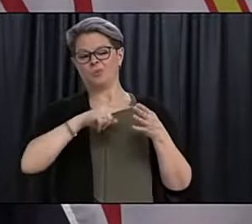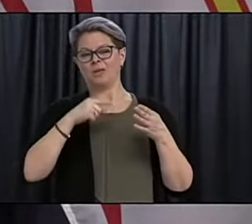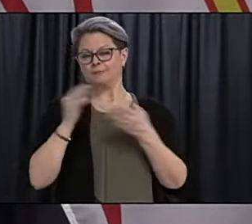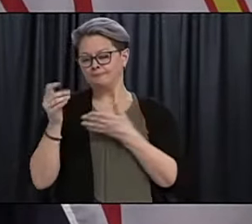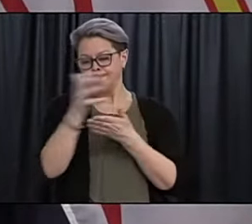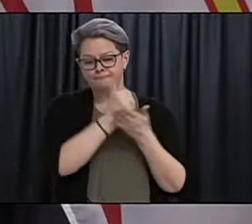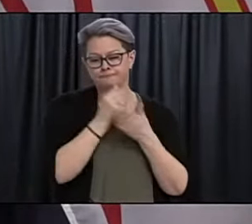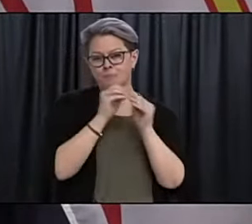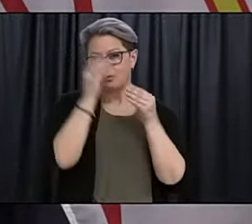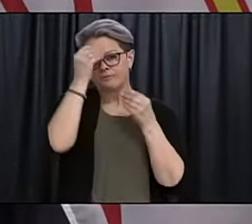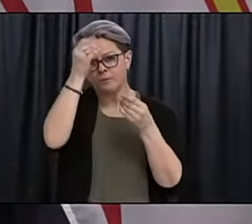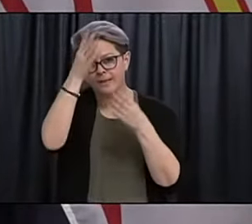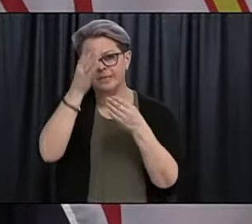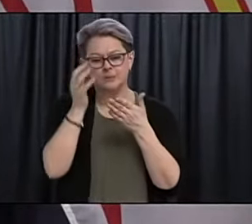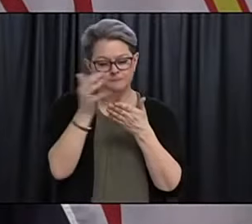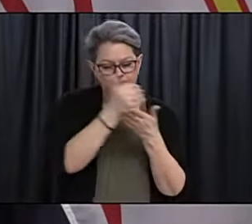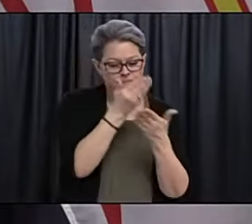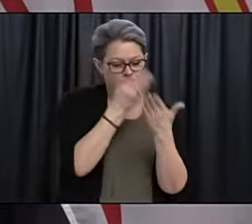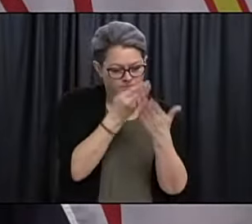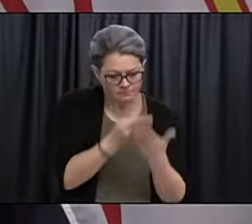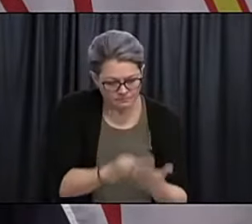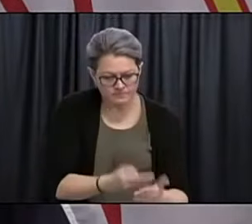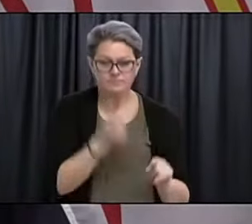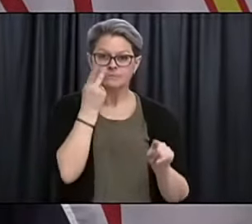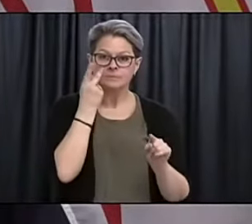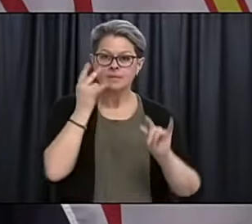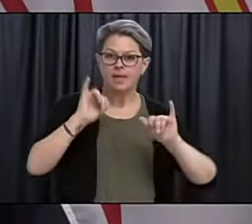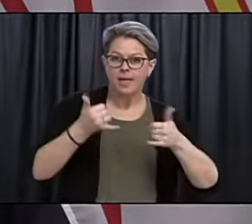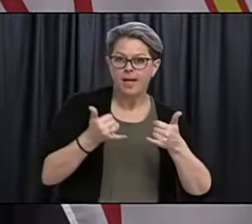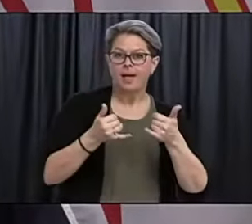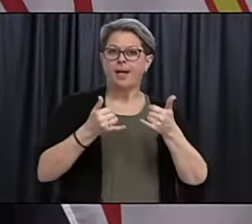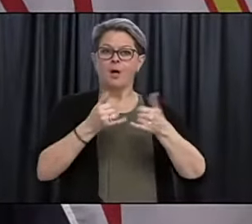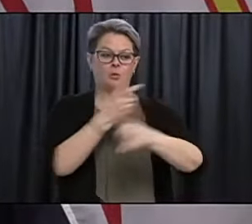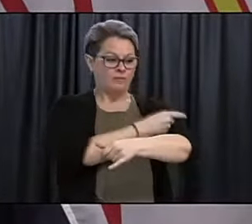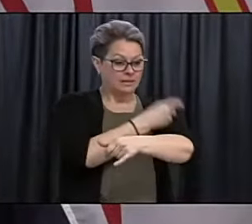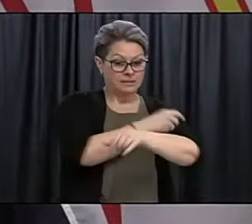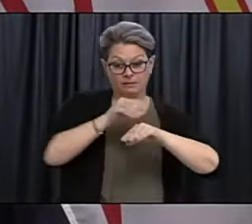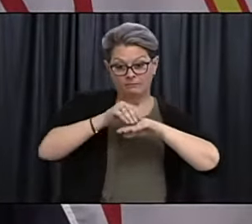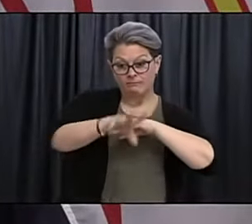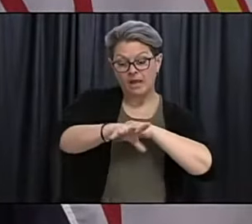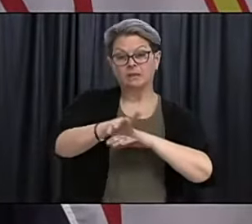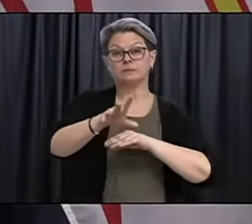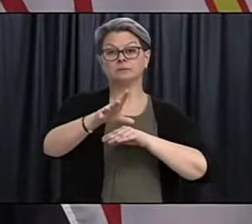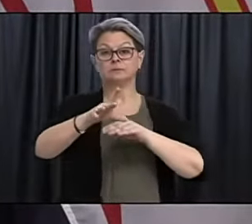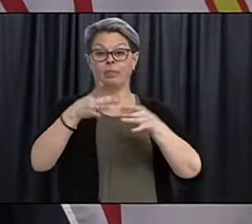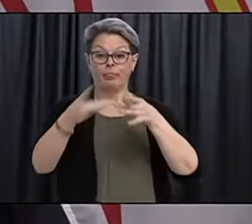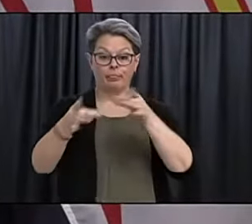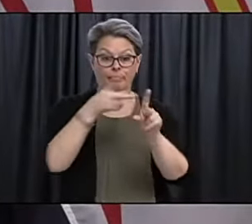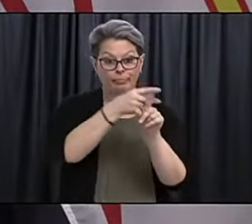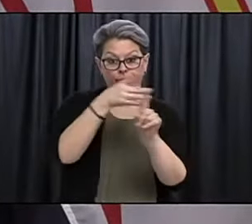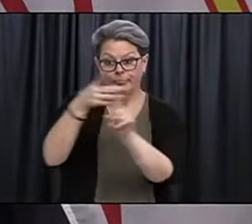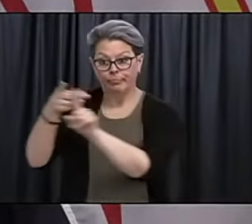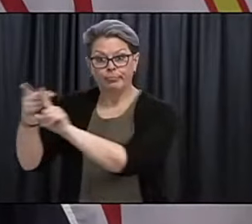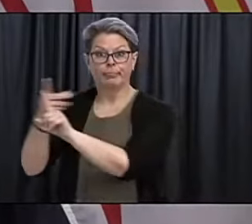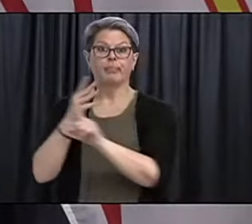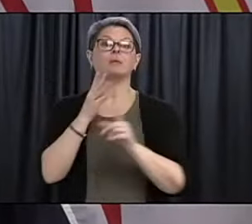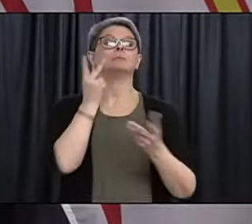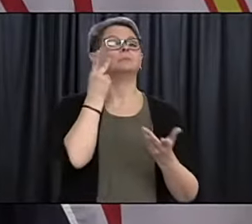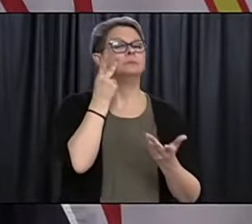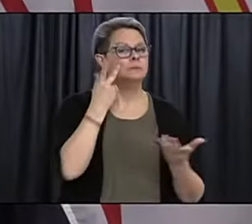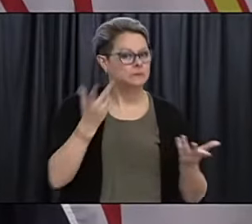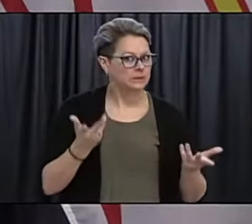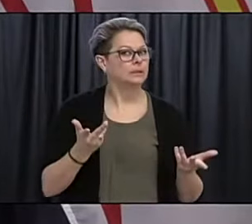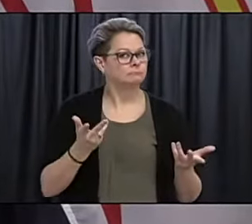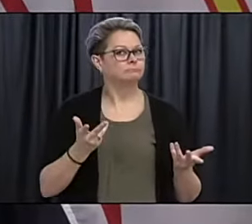have more information and more evidence about how it affects transmission. Um, you know, I think that's, that's ongoing. That